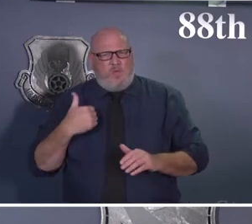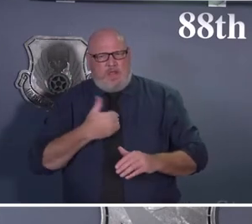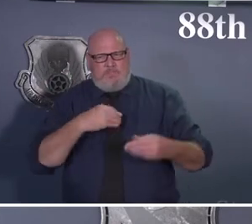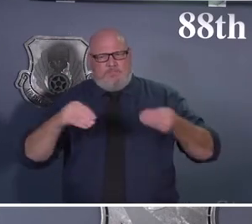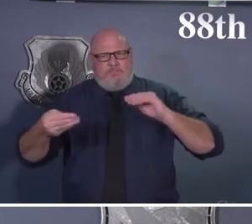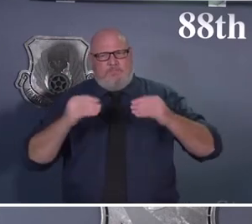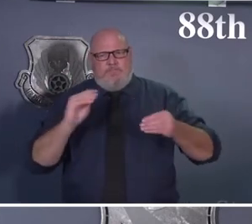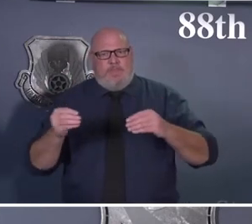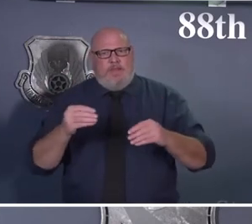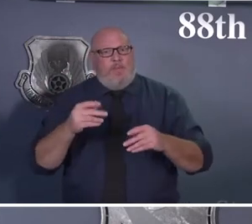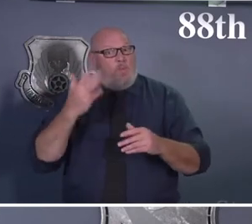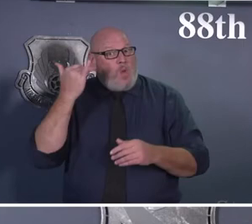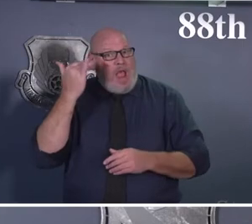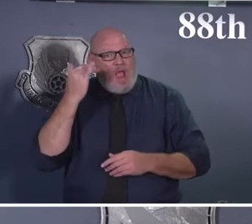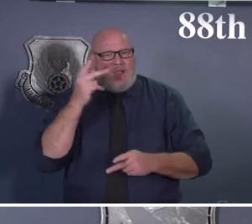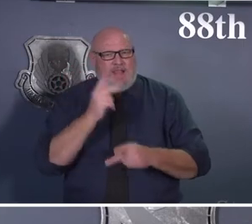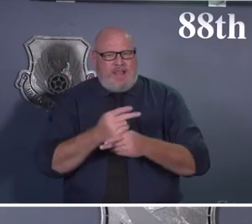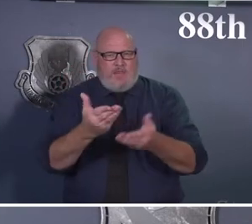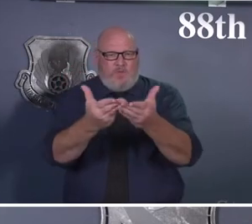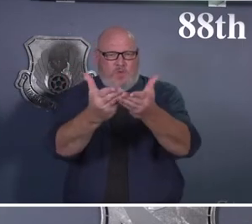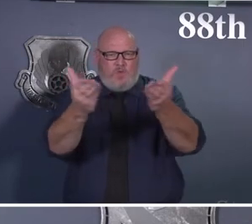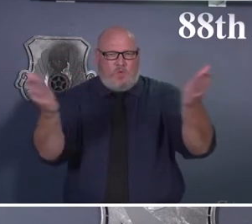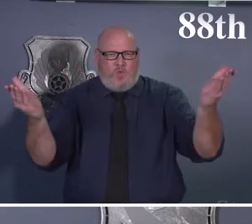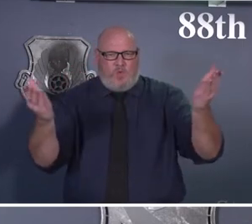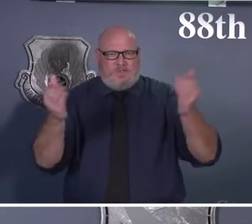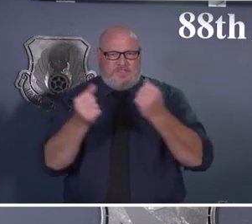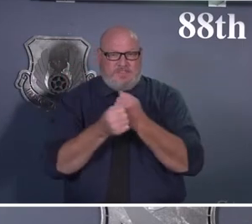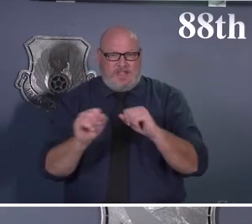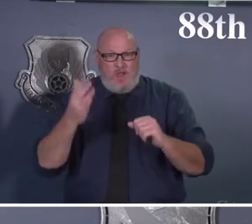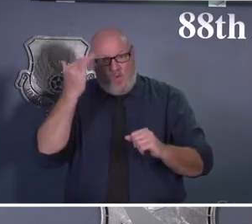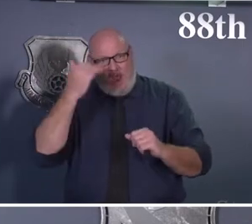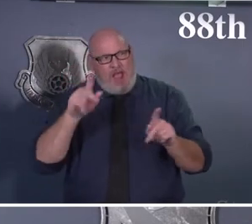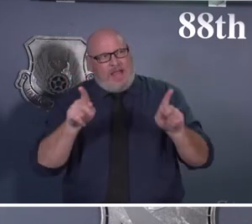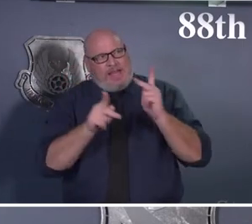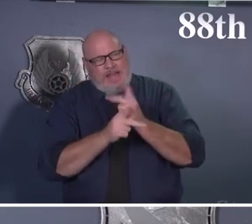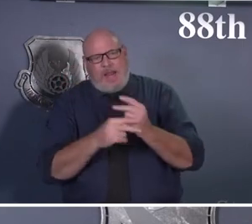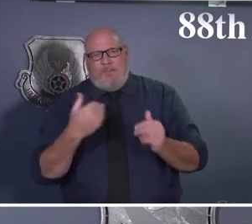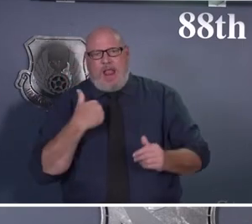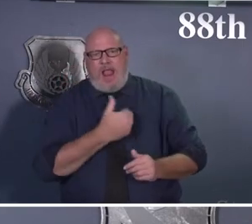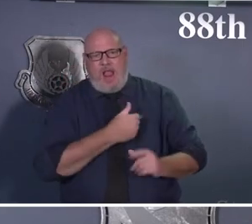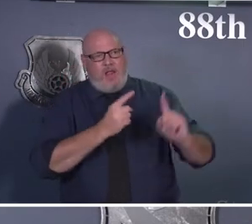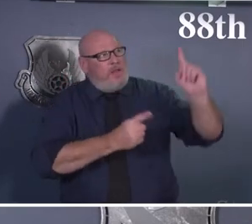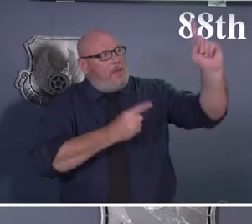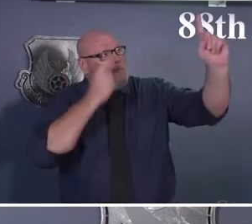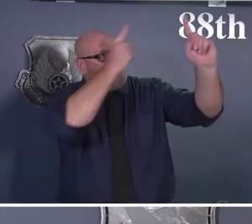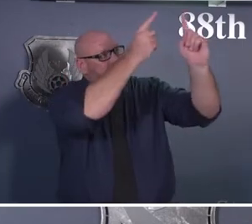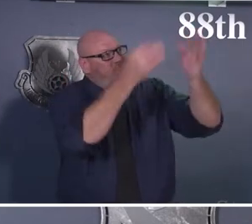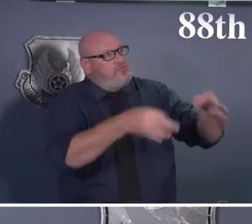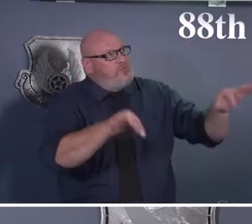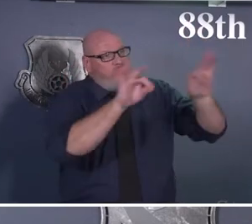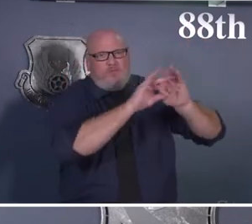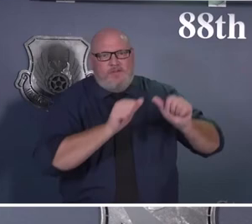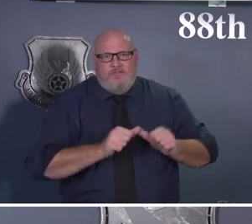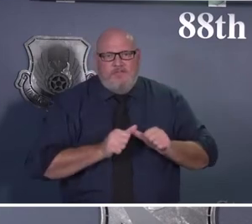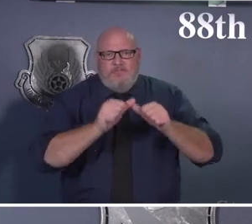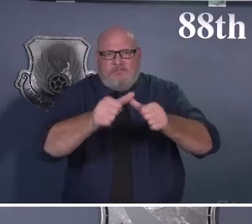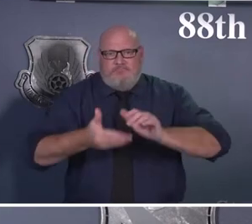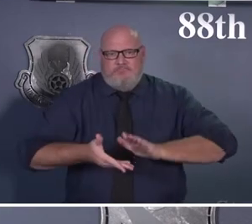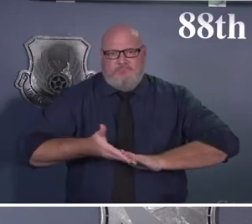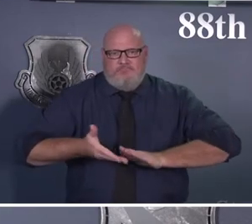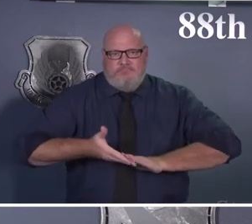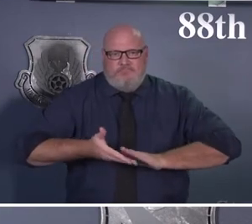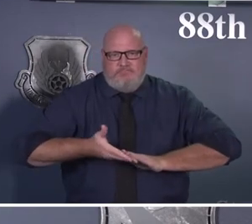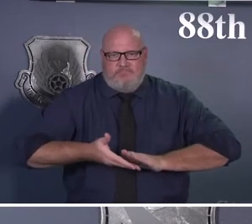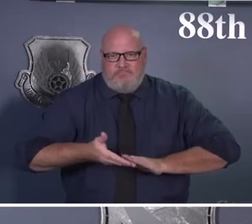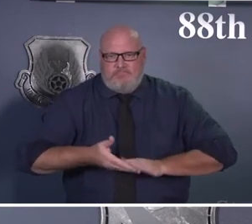and to keep the mission going. To ensure if you're not feeling well, you're not coming to work and you're getting tested. Get vaccinated. I'm